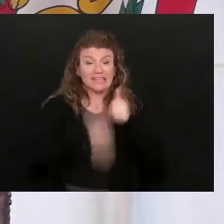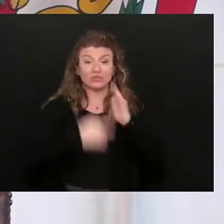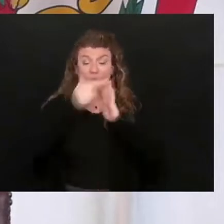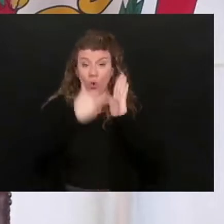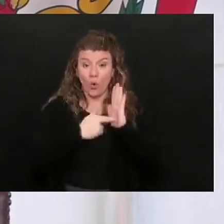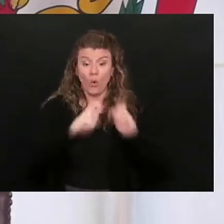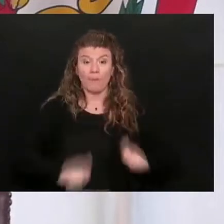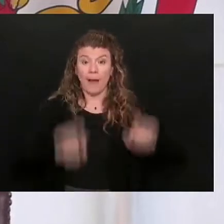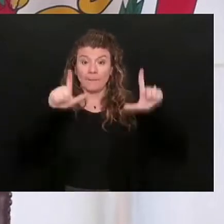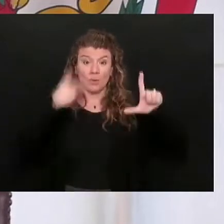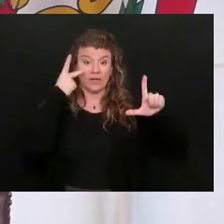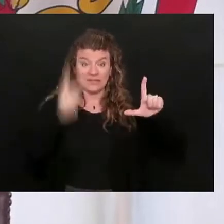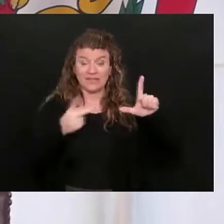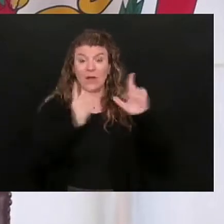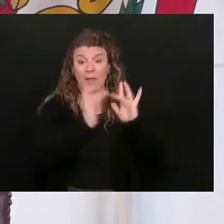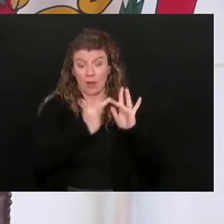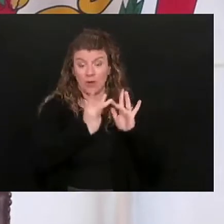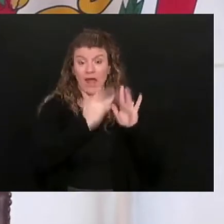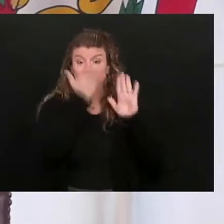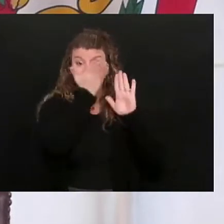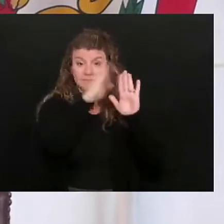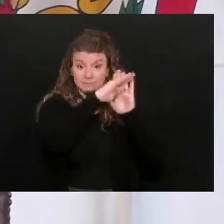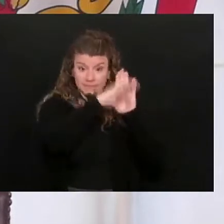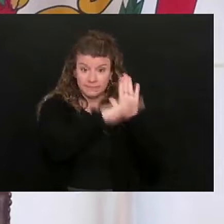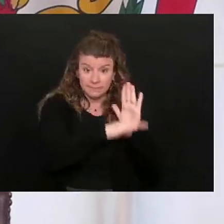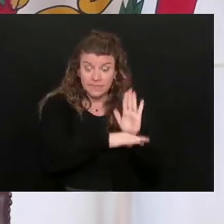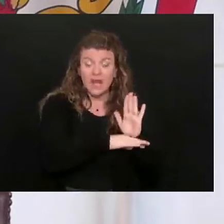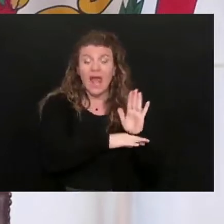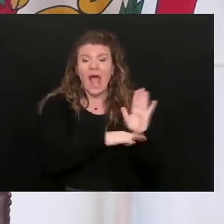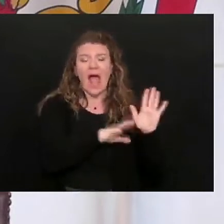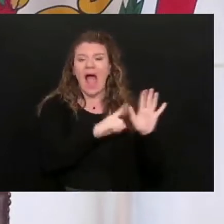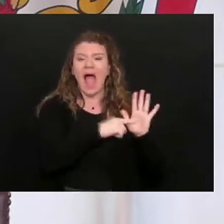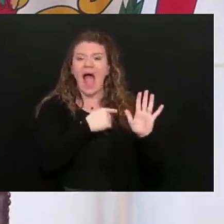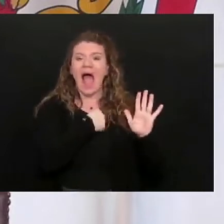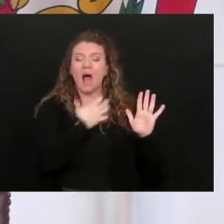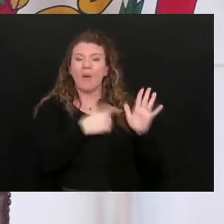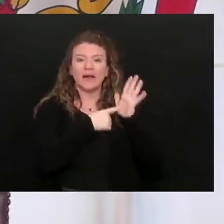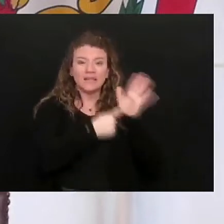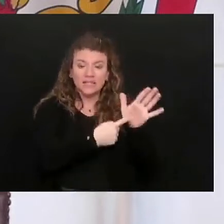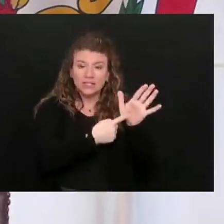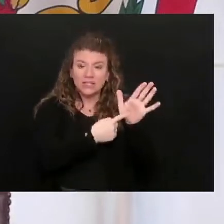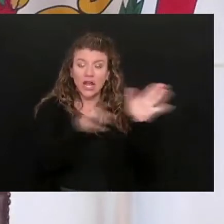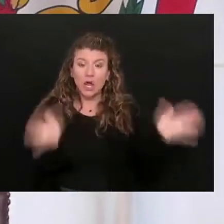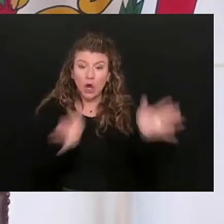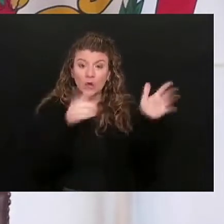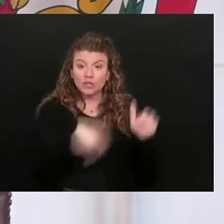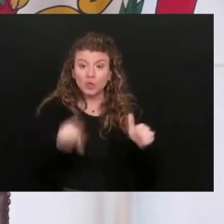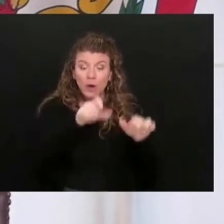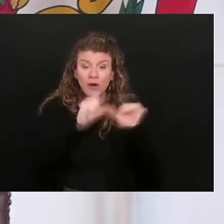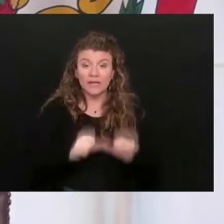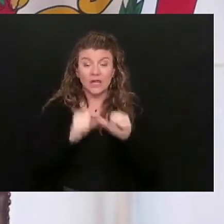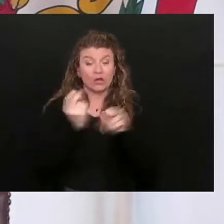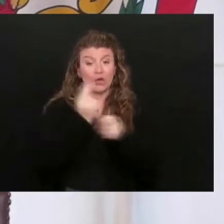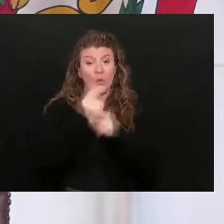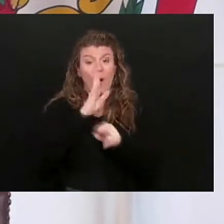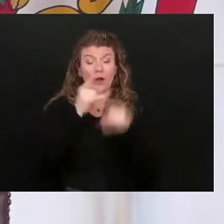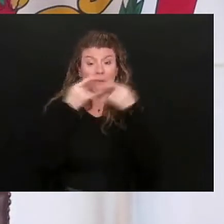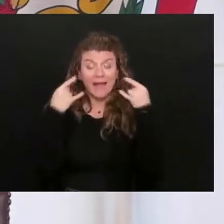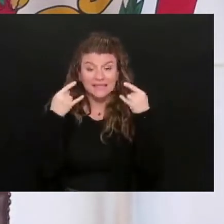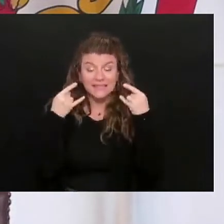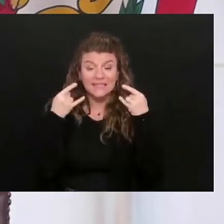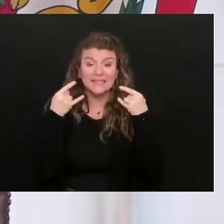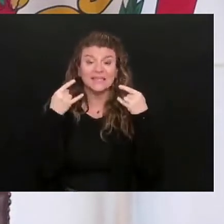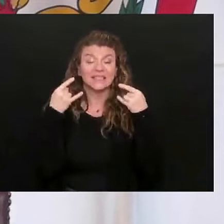up right there and, you know, I continue to encourage everyone to wear your mask and wear your mask, you know, for